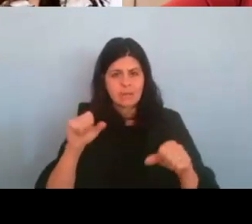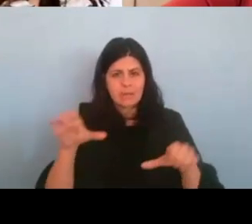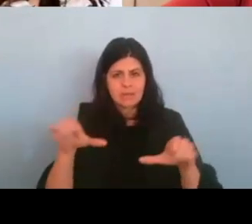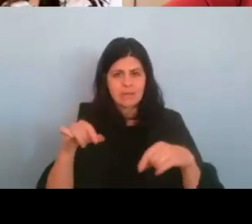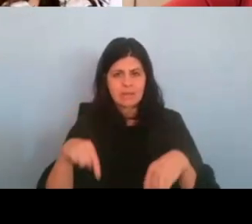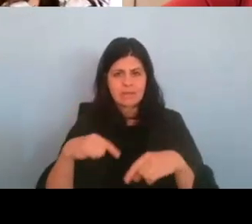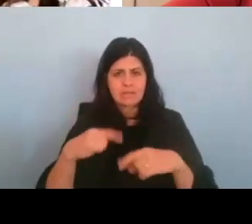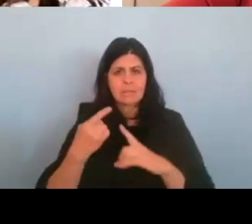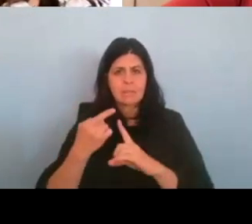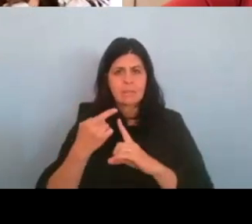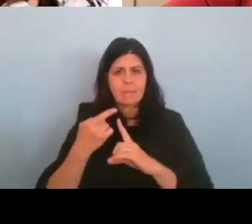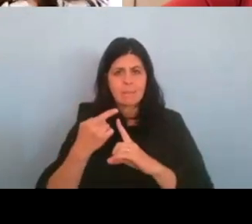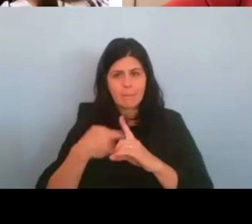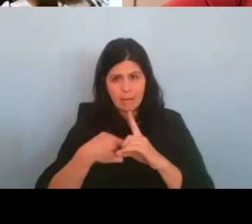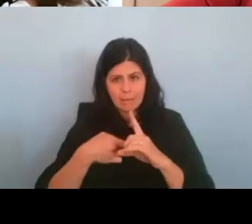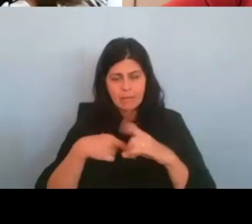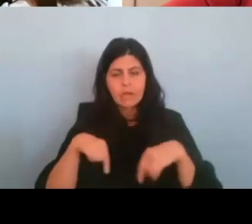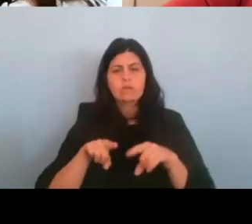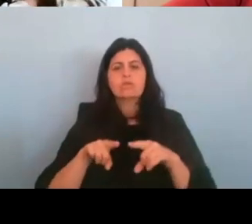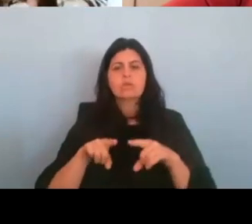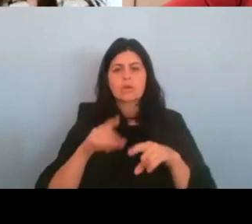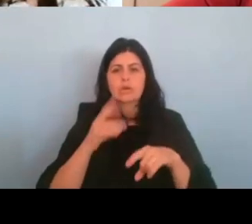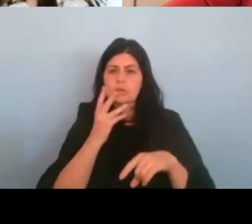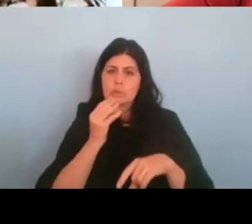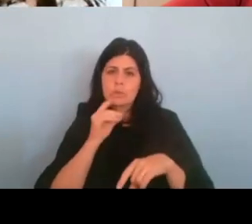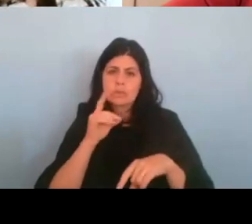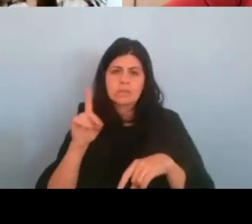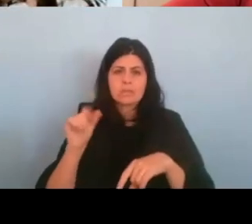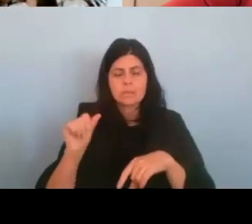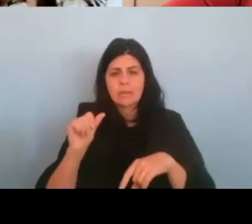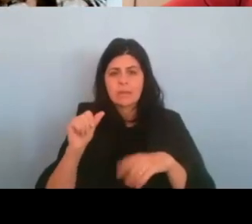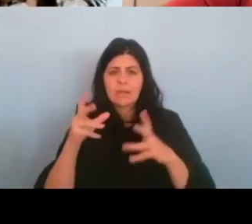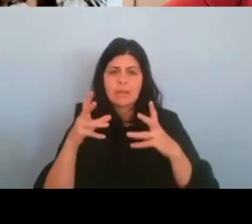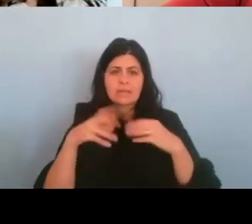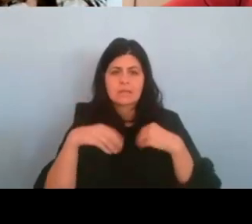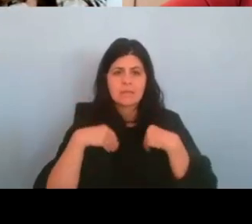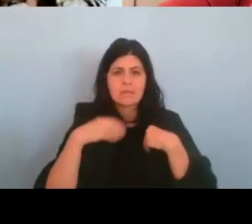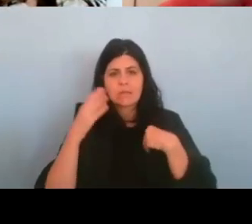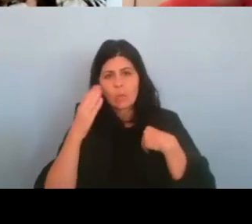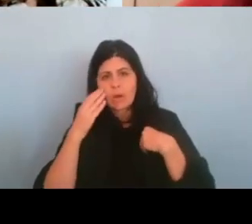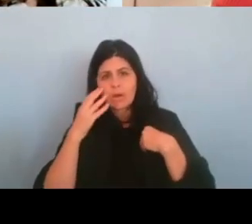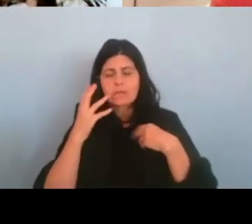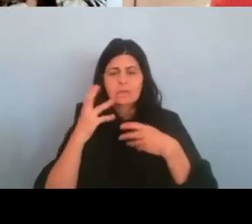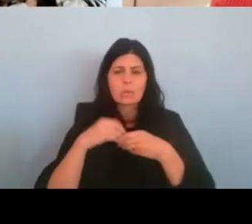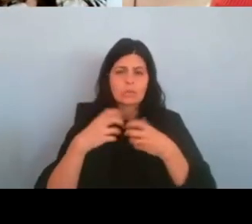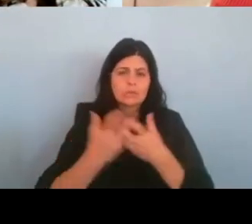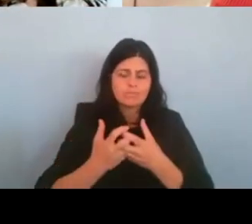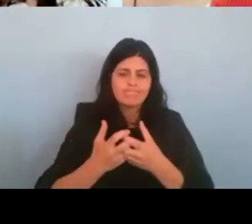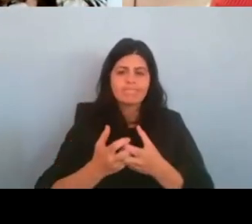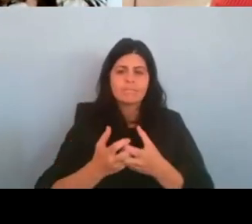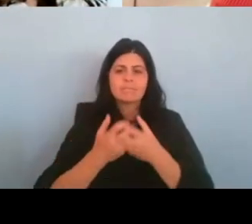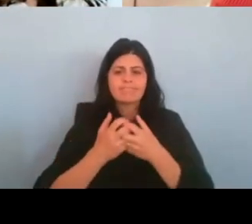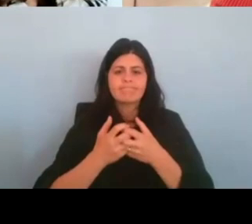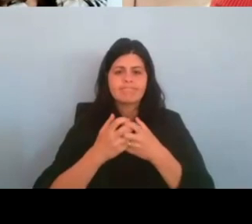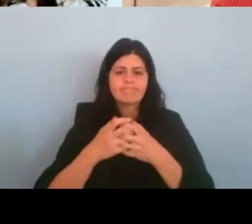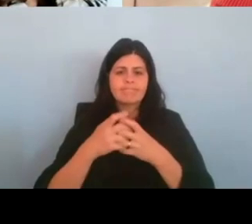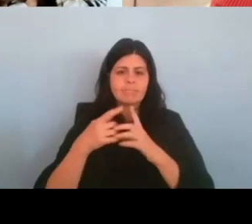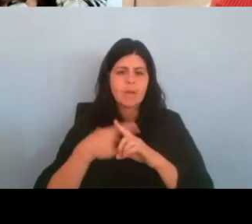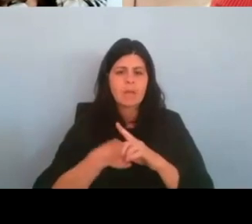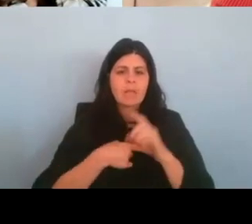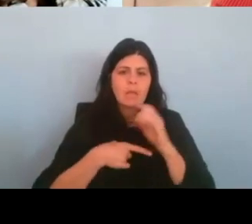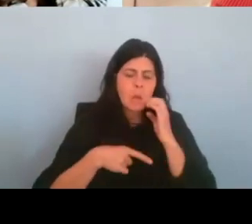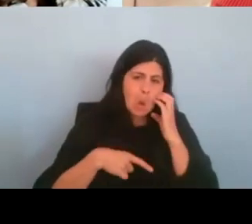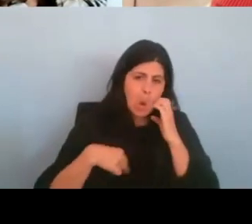during Jewish Disability Awareness, Acceptance and Inclusion Month. And we've had, uh, four